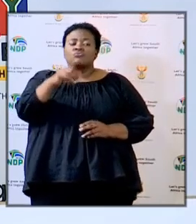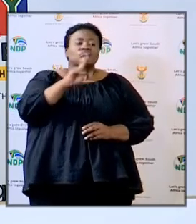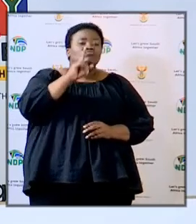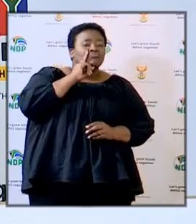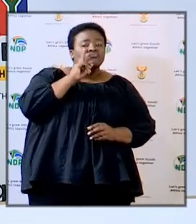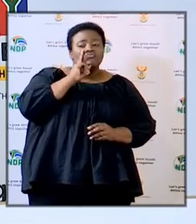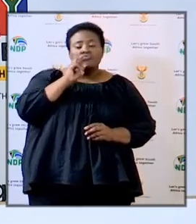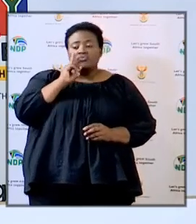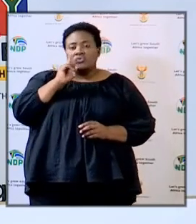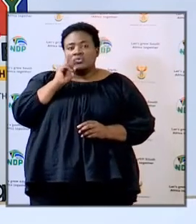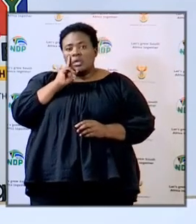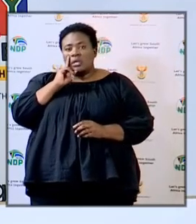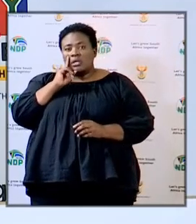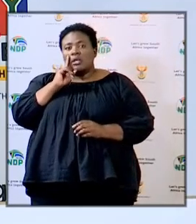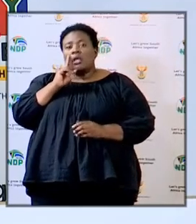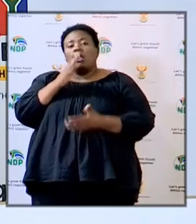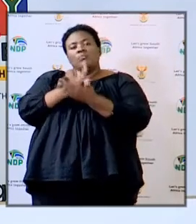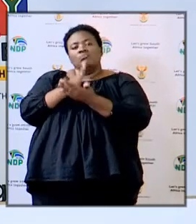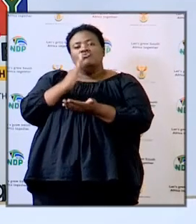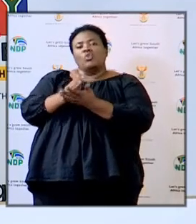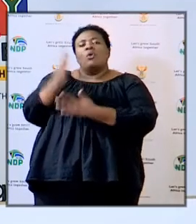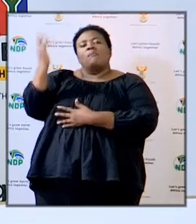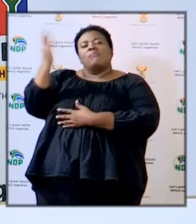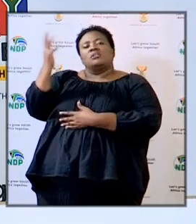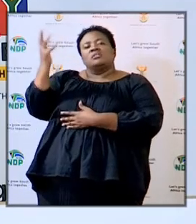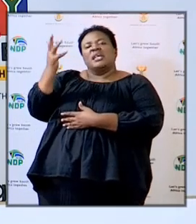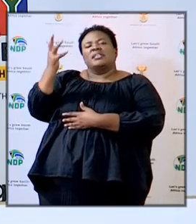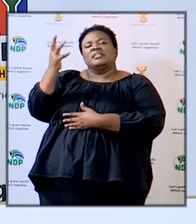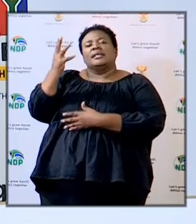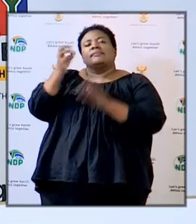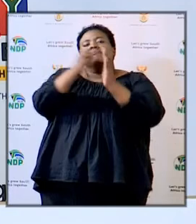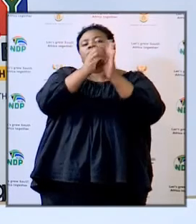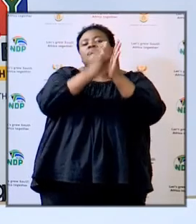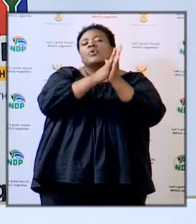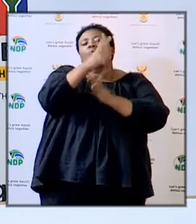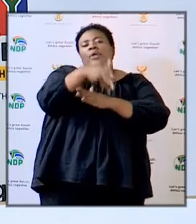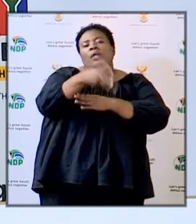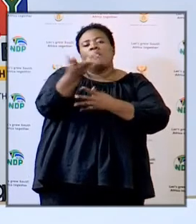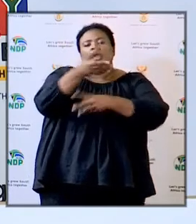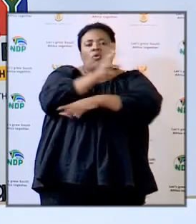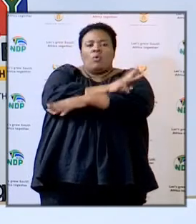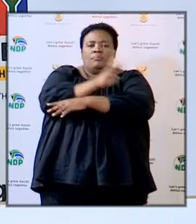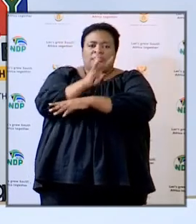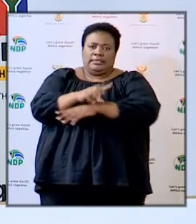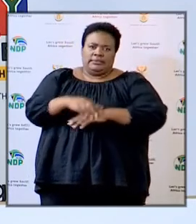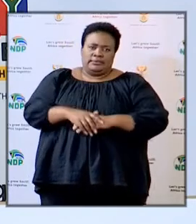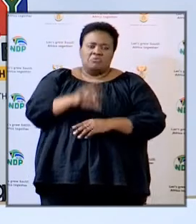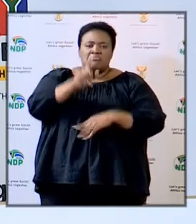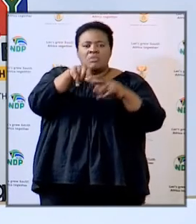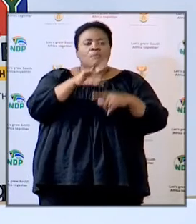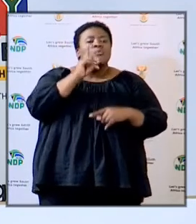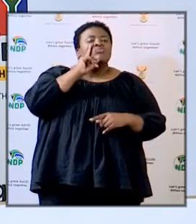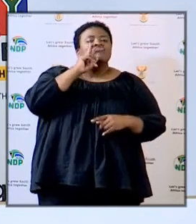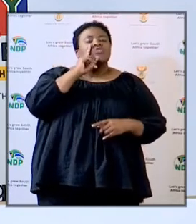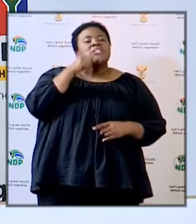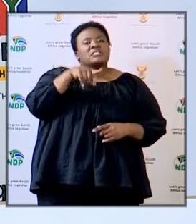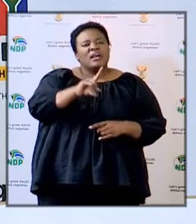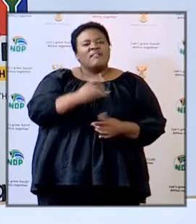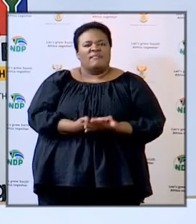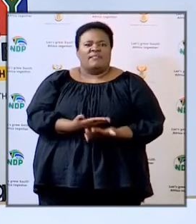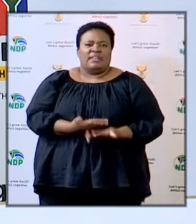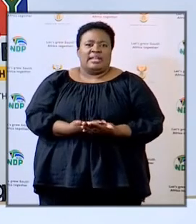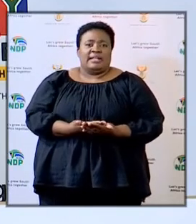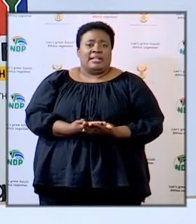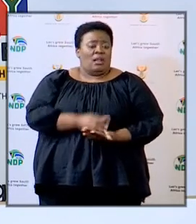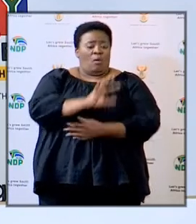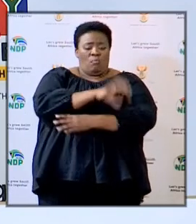can check I am sure we even put the presentation on the website for people to check for themselves so there is no province that would say